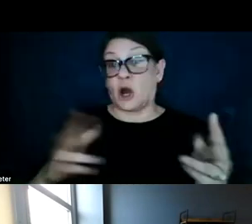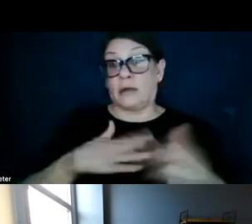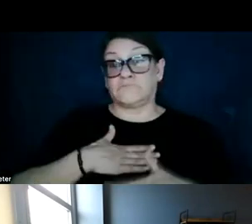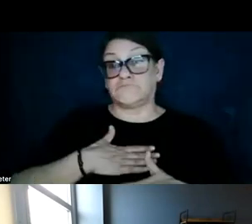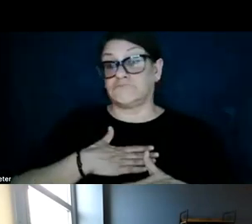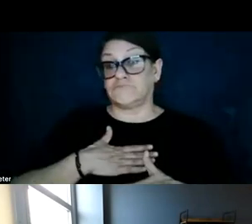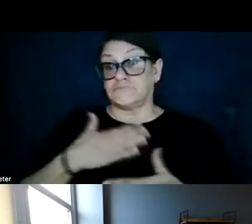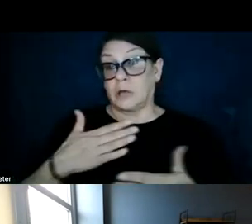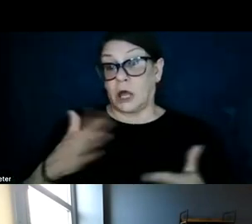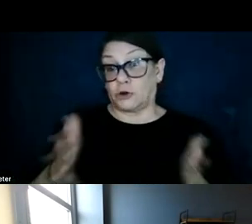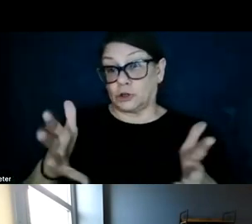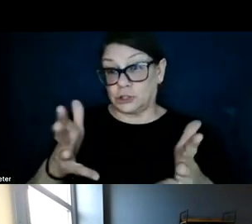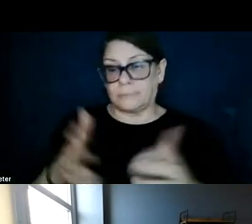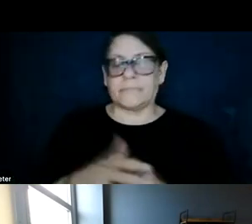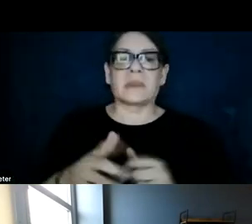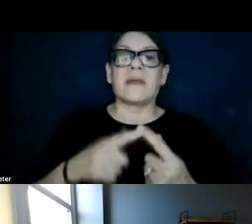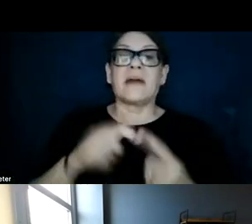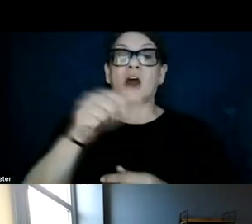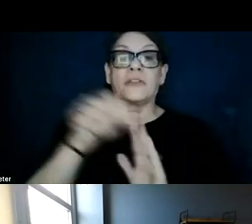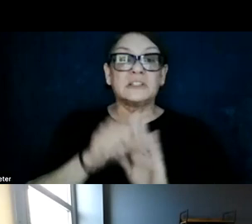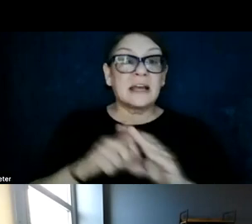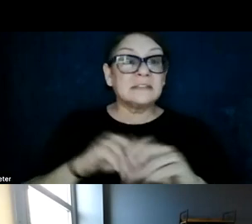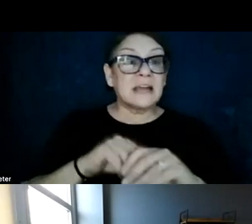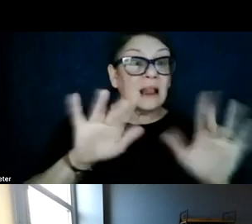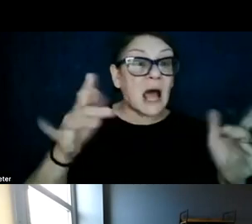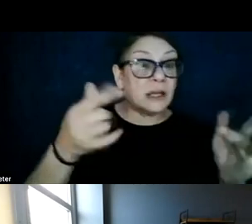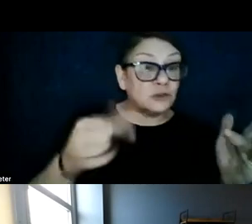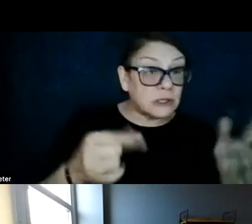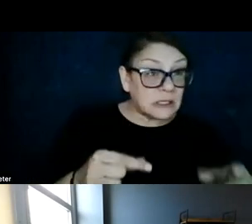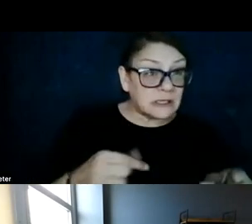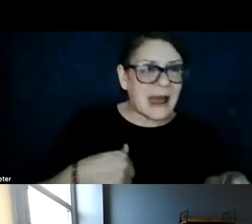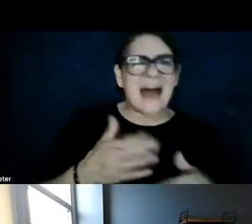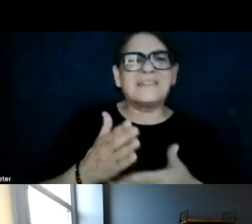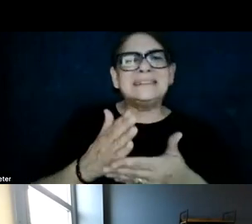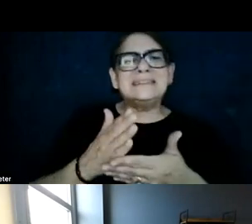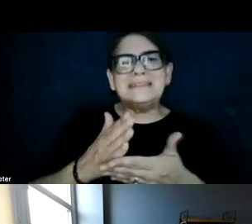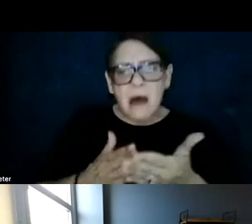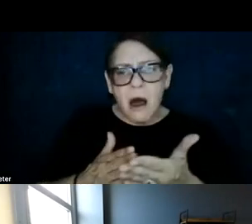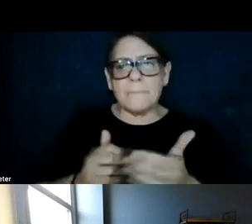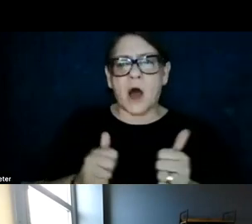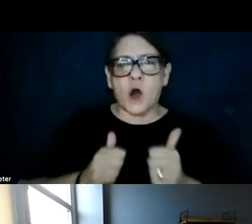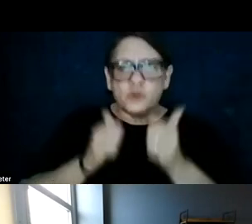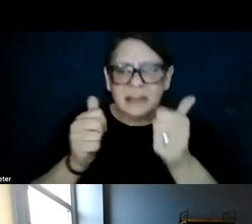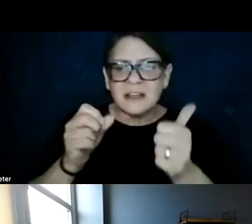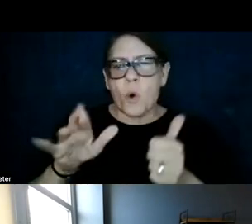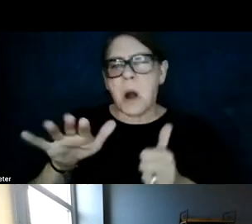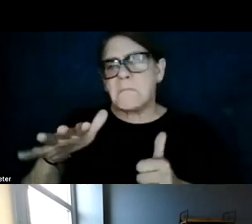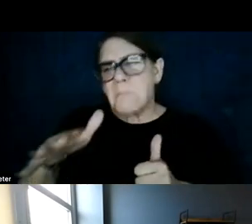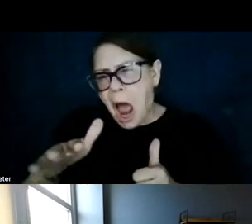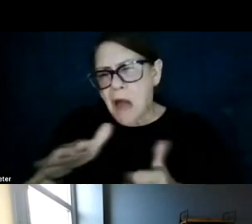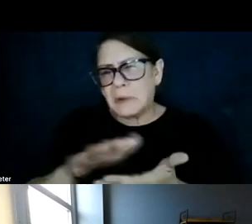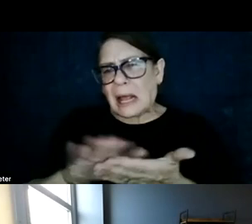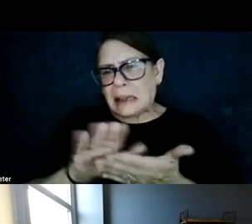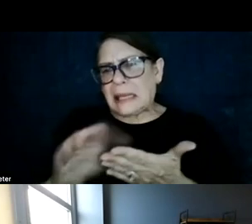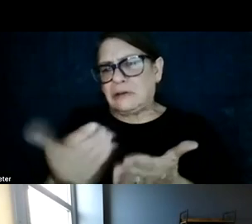And then the other states in lighter colors of green have some form of aggressive or moderate clean or